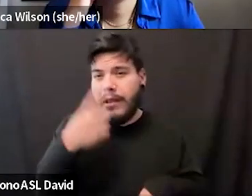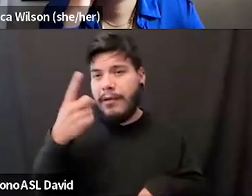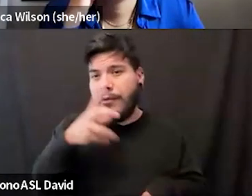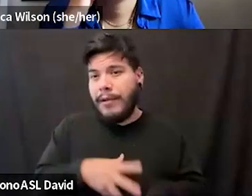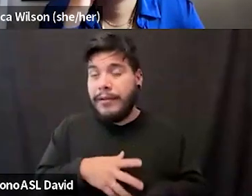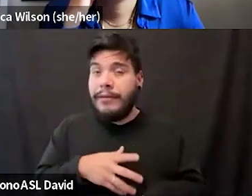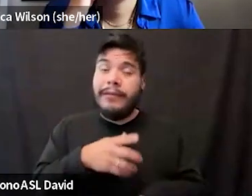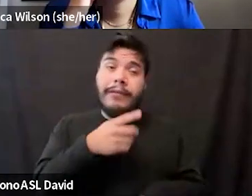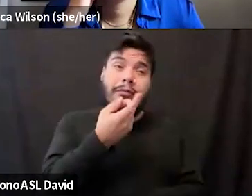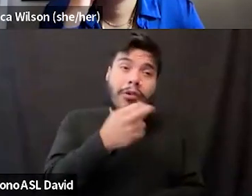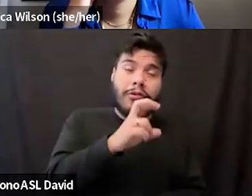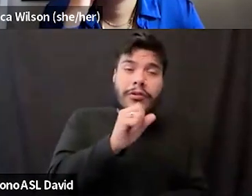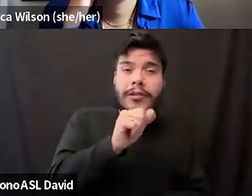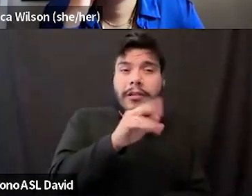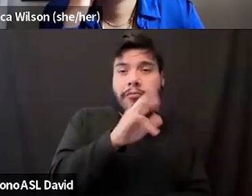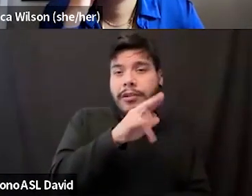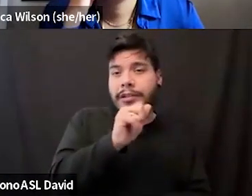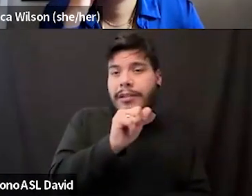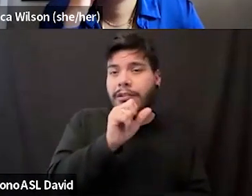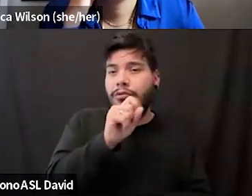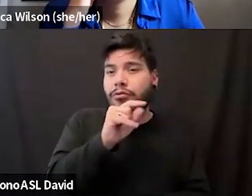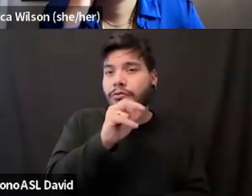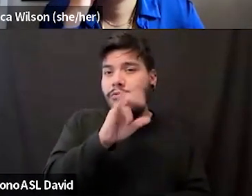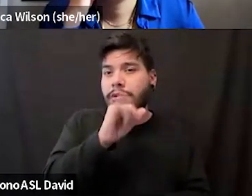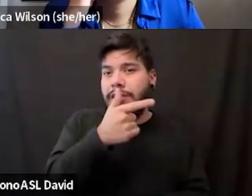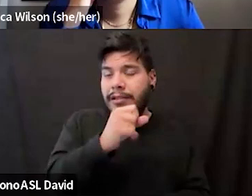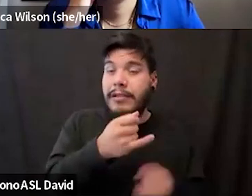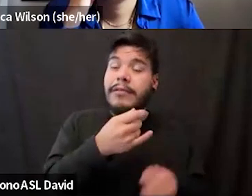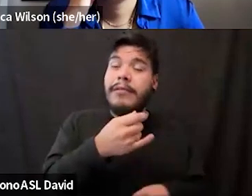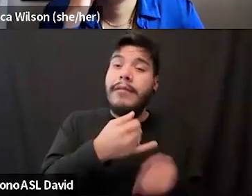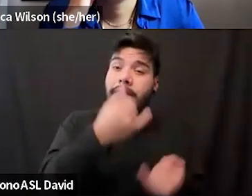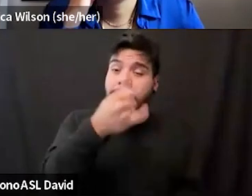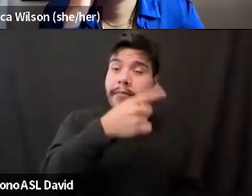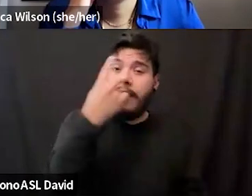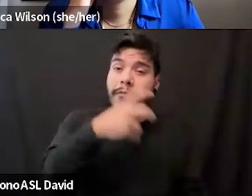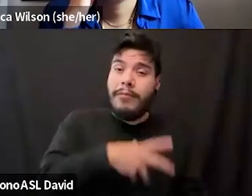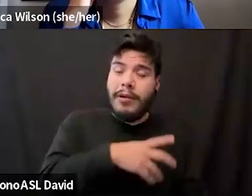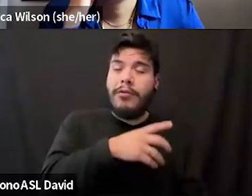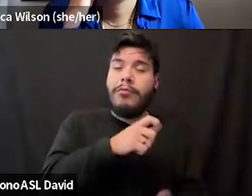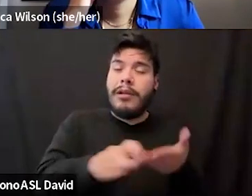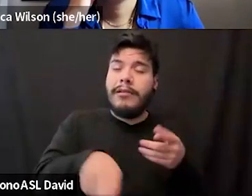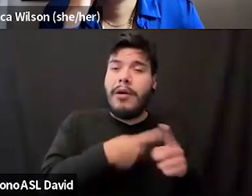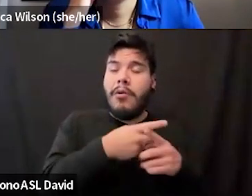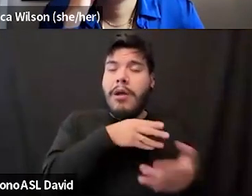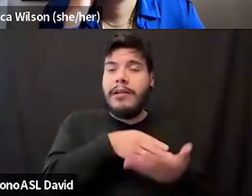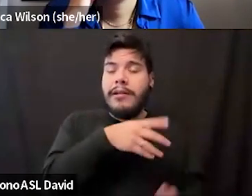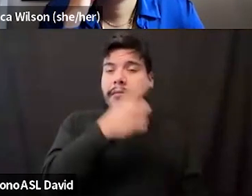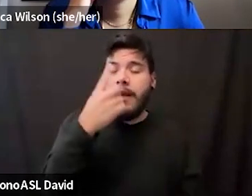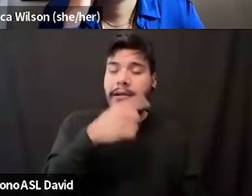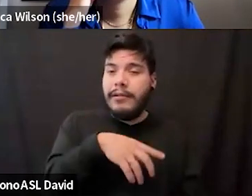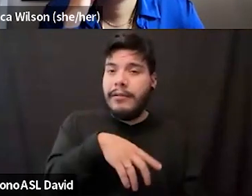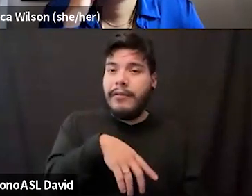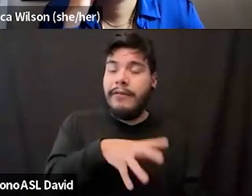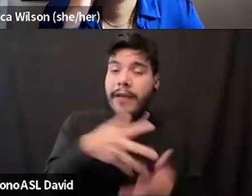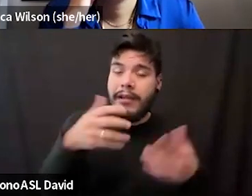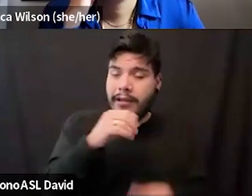from Dr. Sabrina Strings, um, you know, who is a thin black woman who, but who writes about anti-fatness to Dr. Joy Cox. Um,